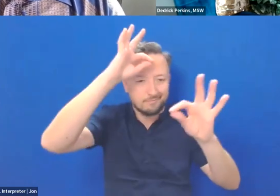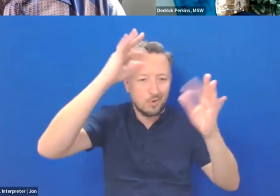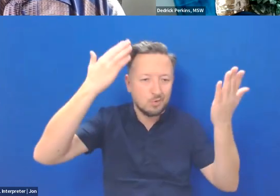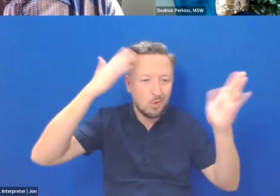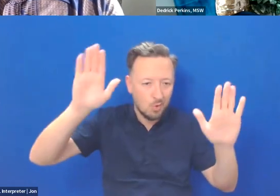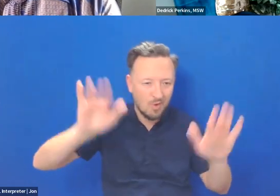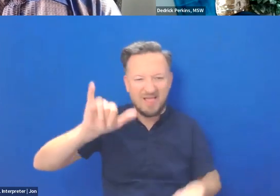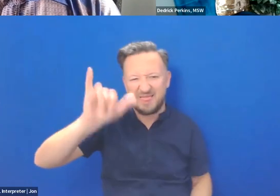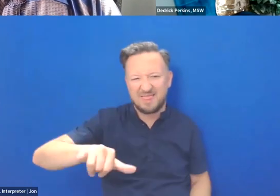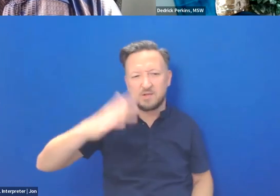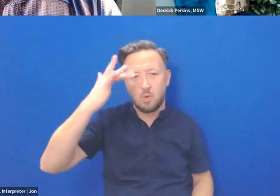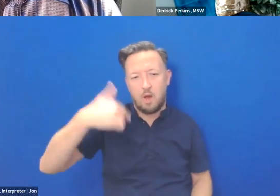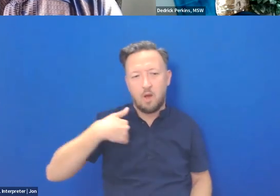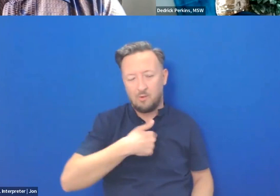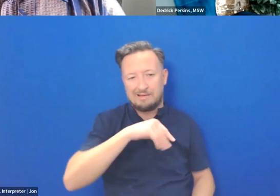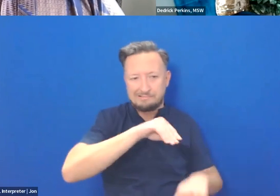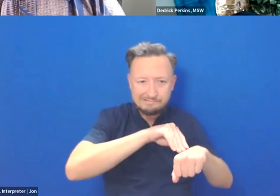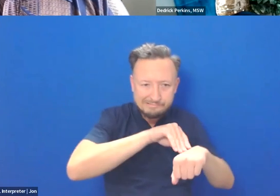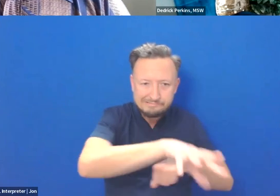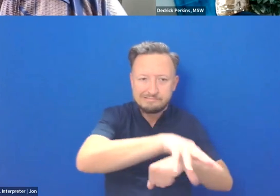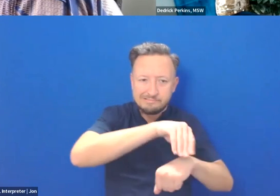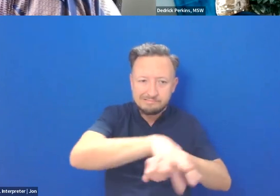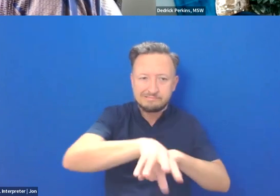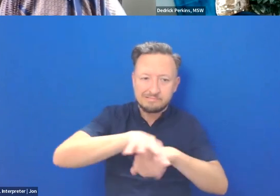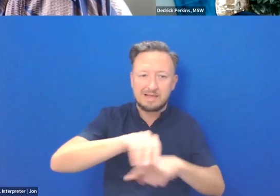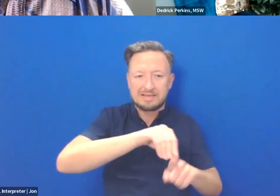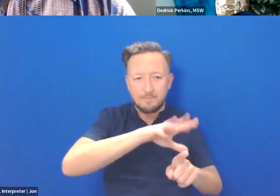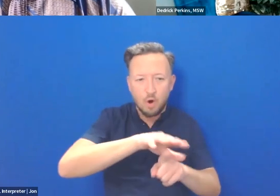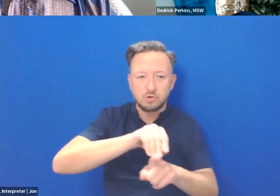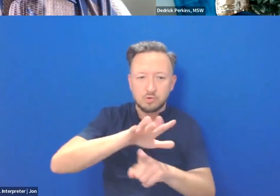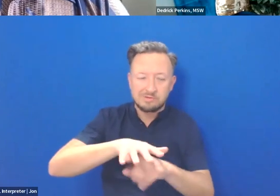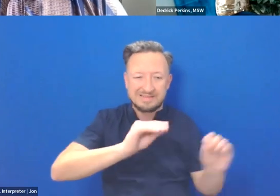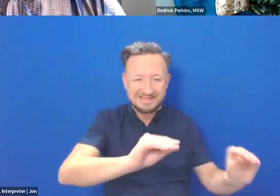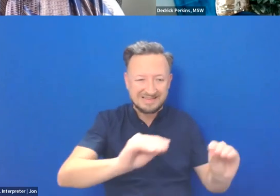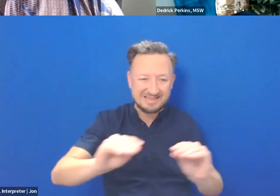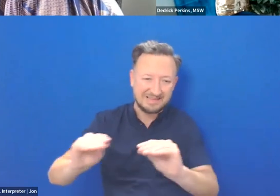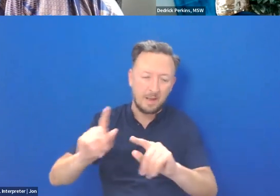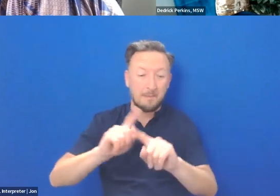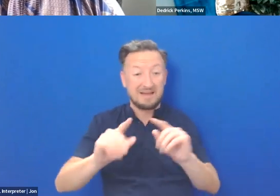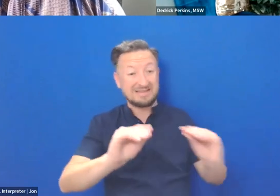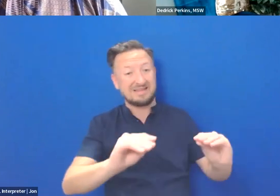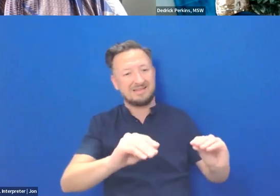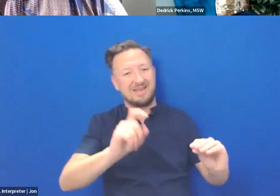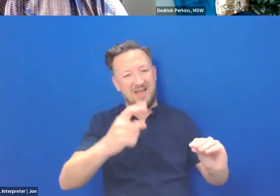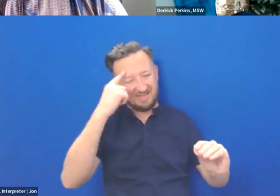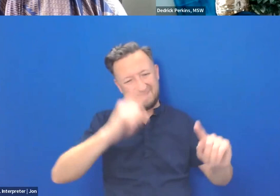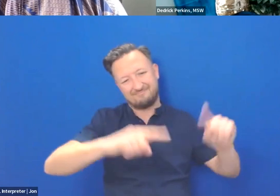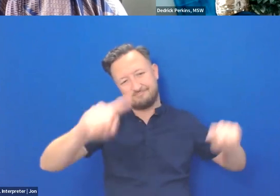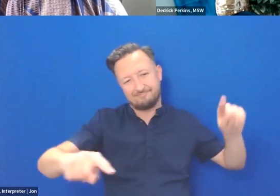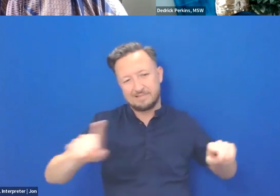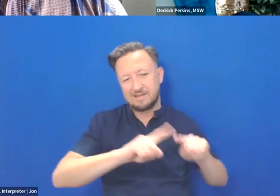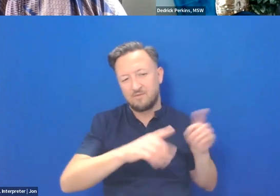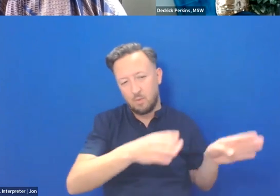that's why education is very important. But it's also the unconventional means of education, as well as the conventional.